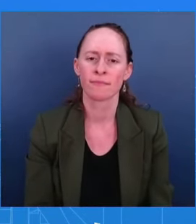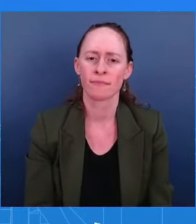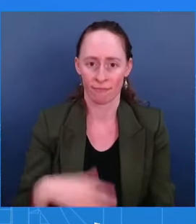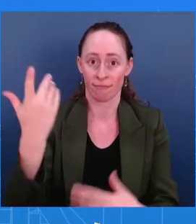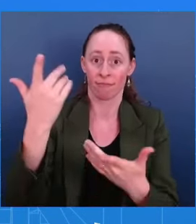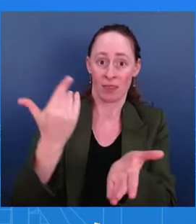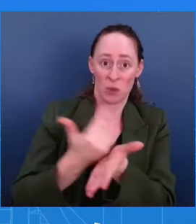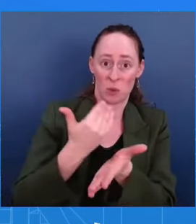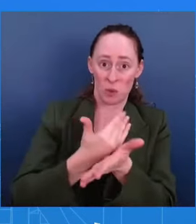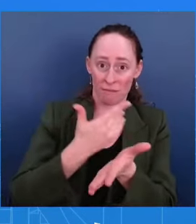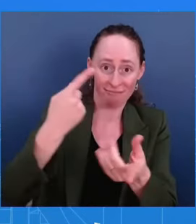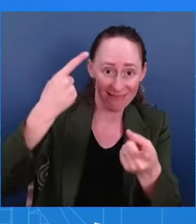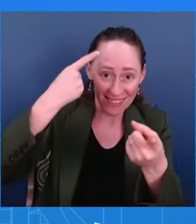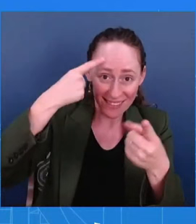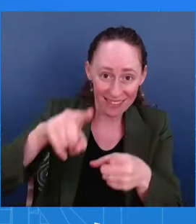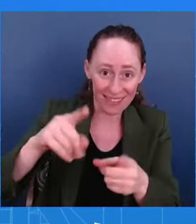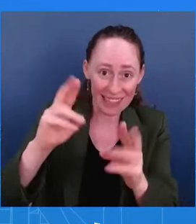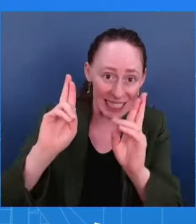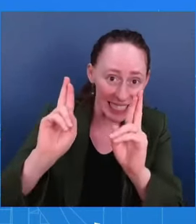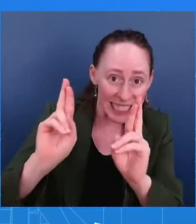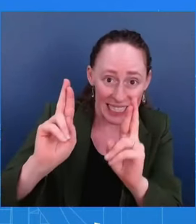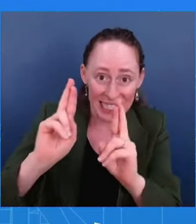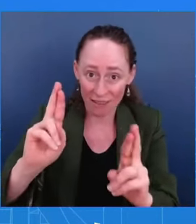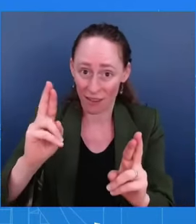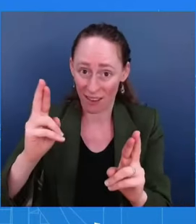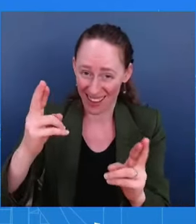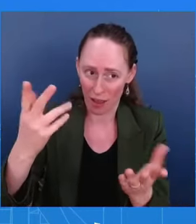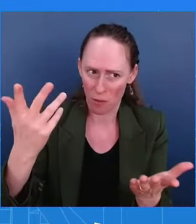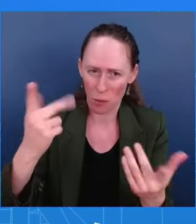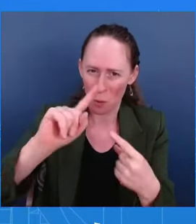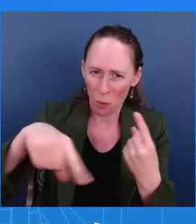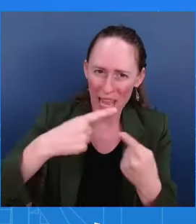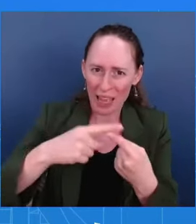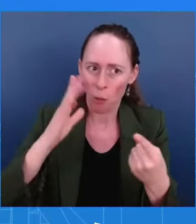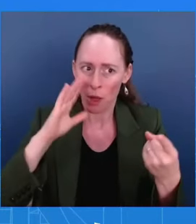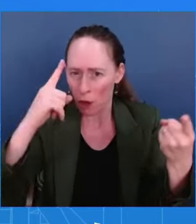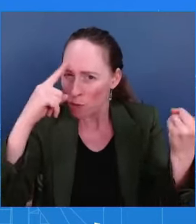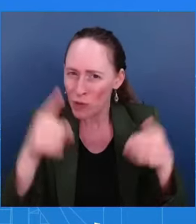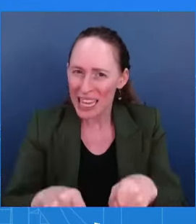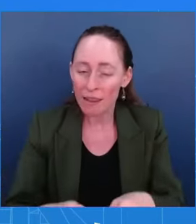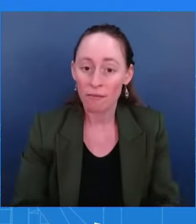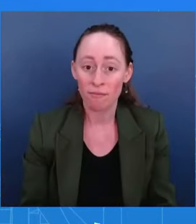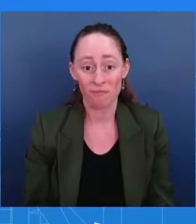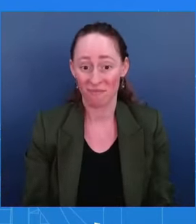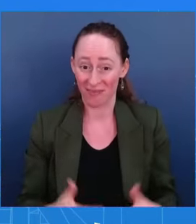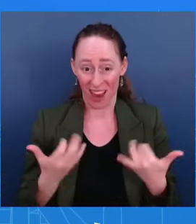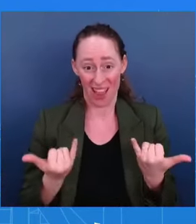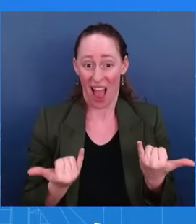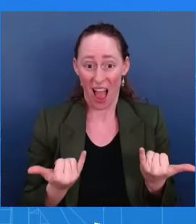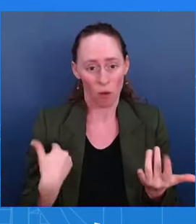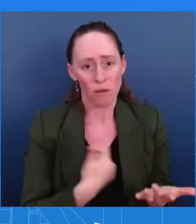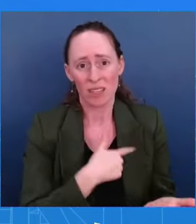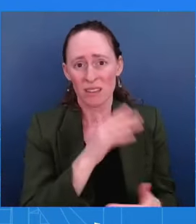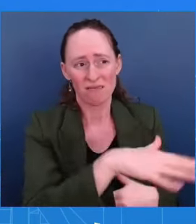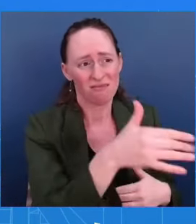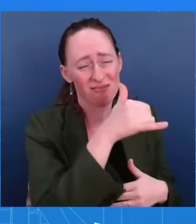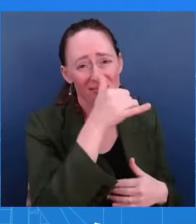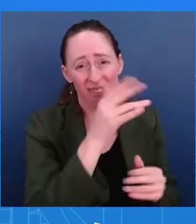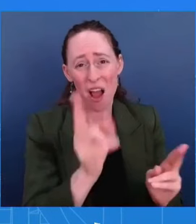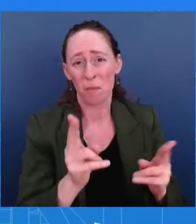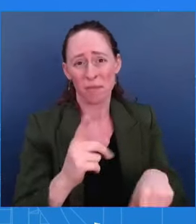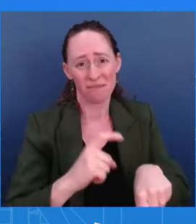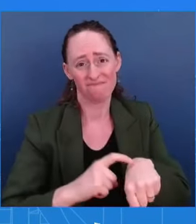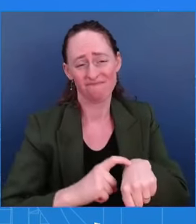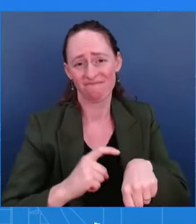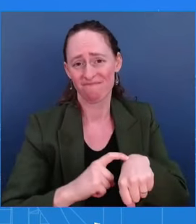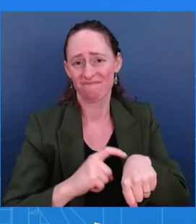now. There's a real sense of urgency here to try to get this done. And as I said earlier to Amr, I mean, even